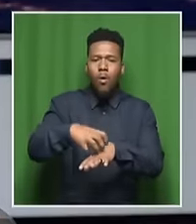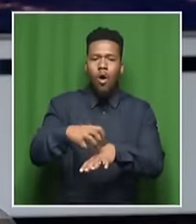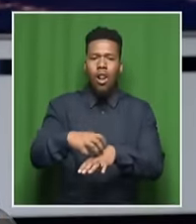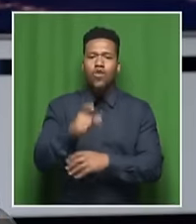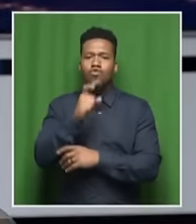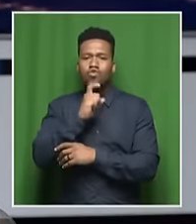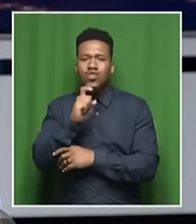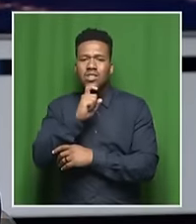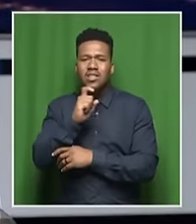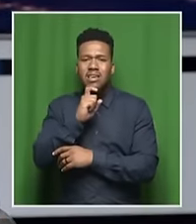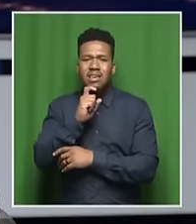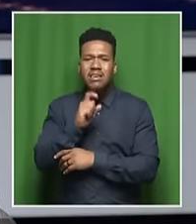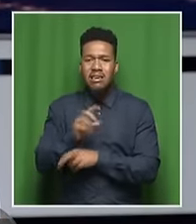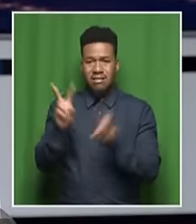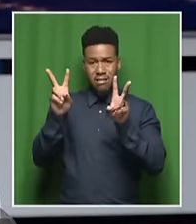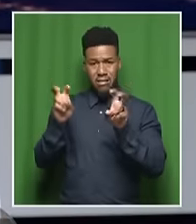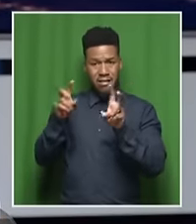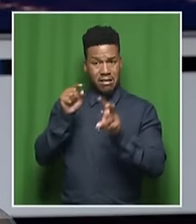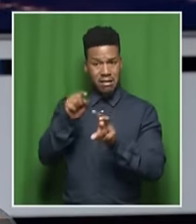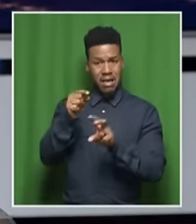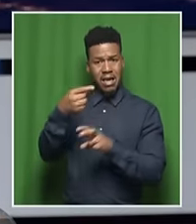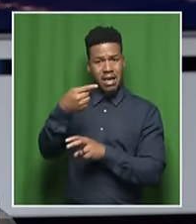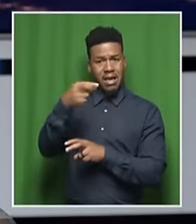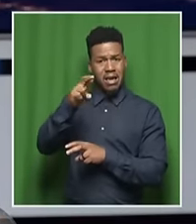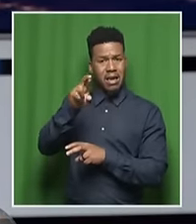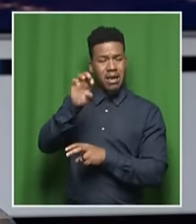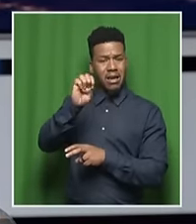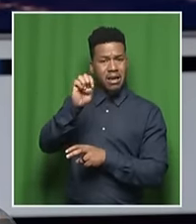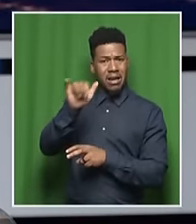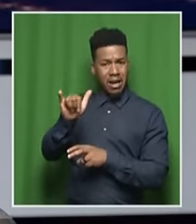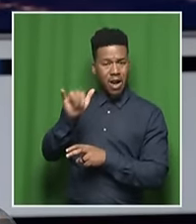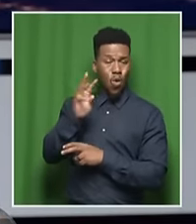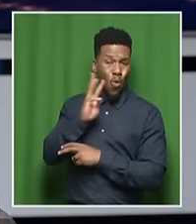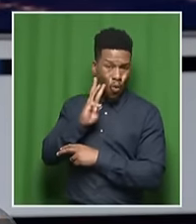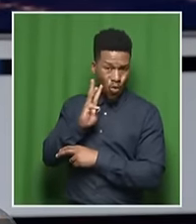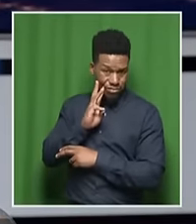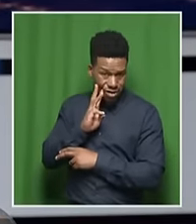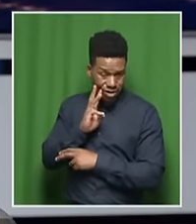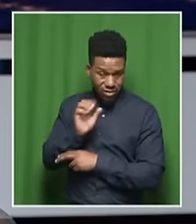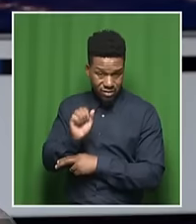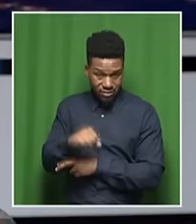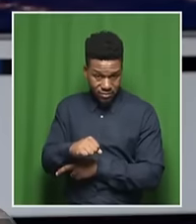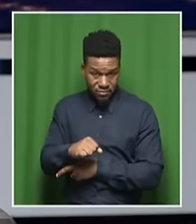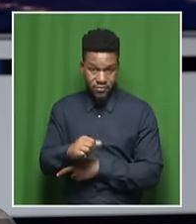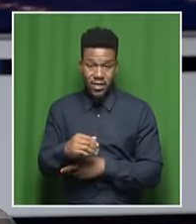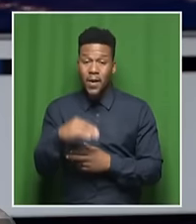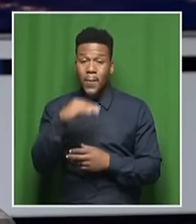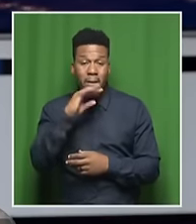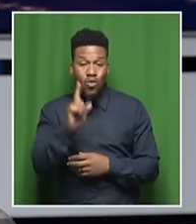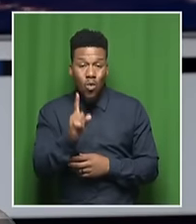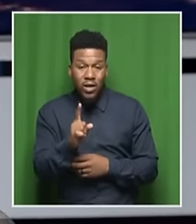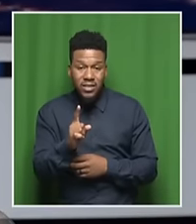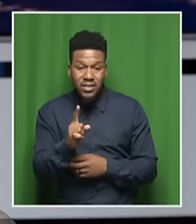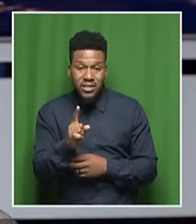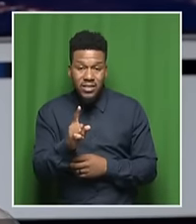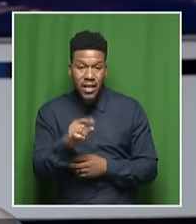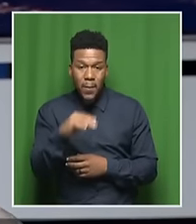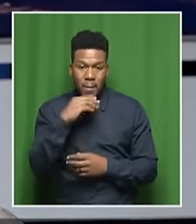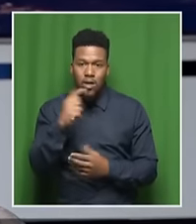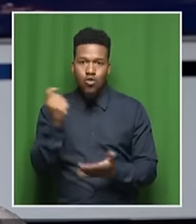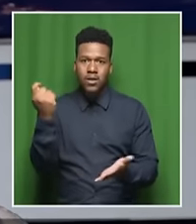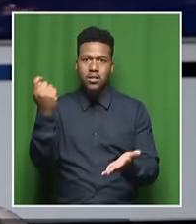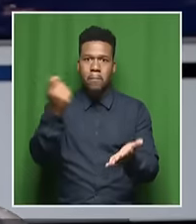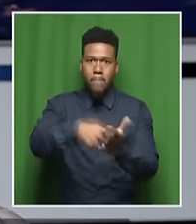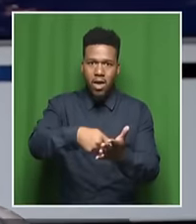water, which their total withdrawal is about 10 million cubes a year, it means you actually have to pump 16 million